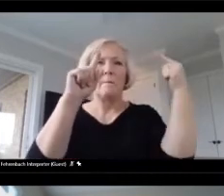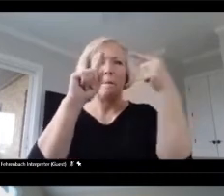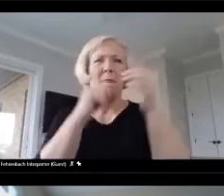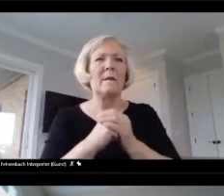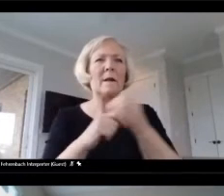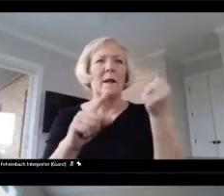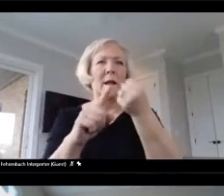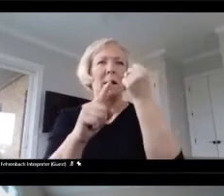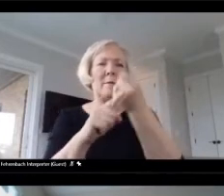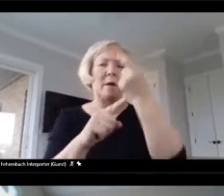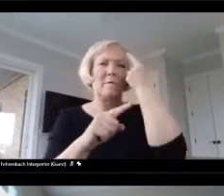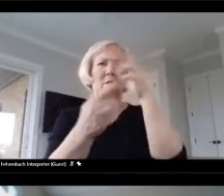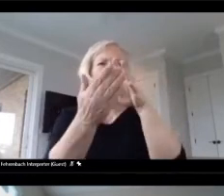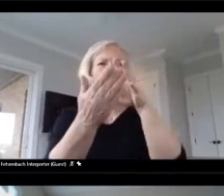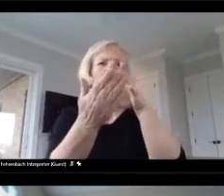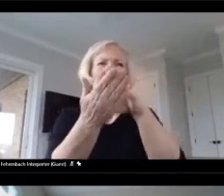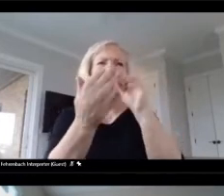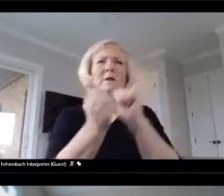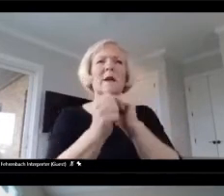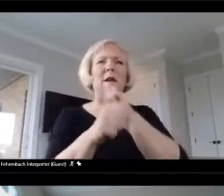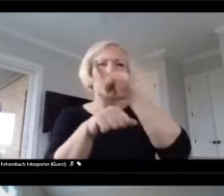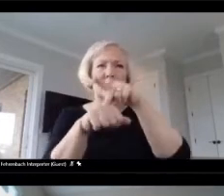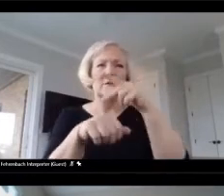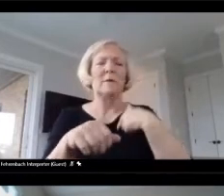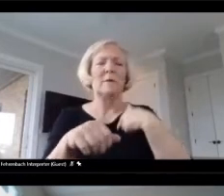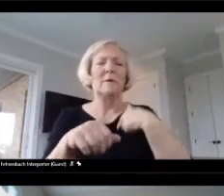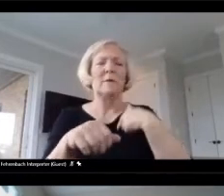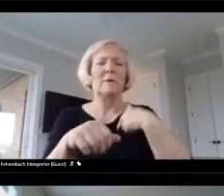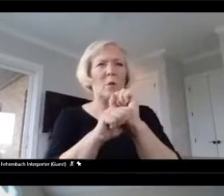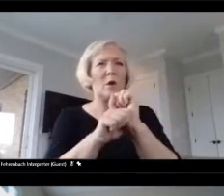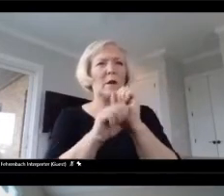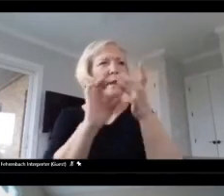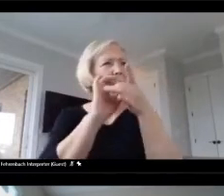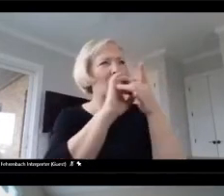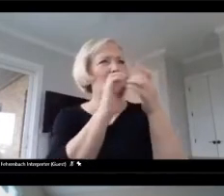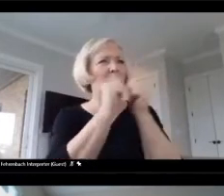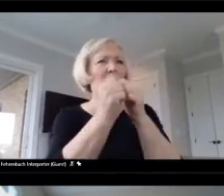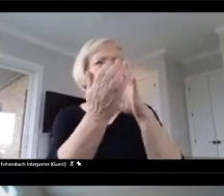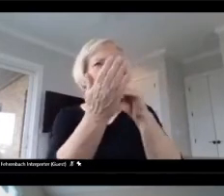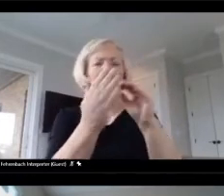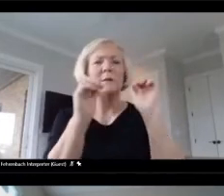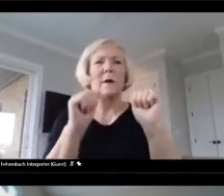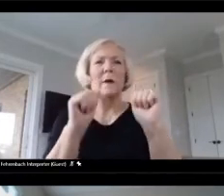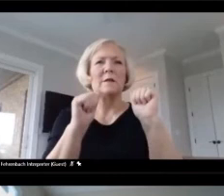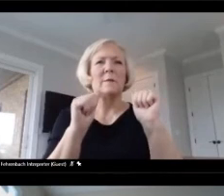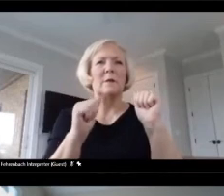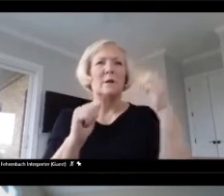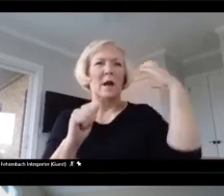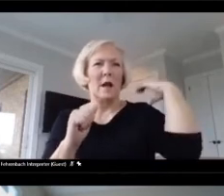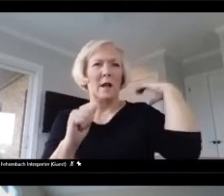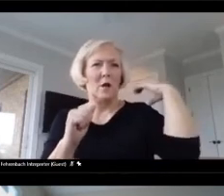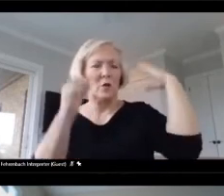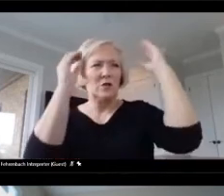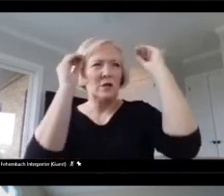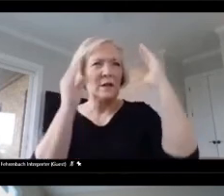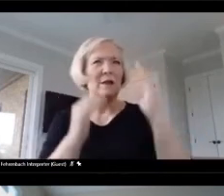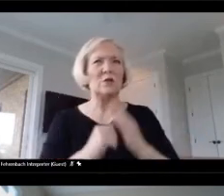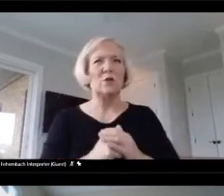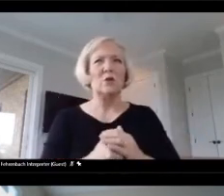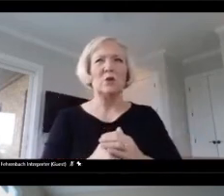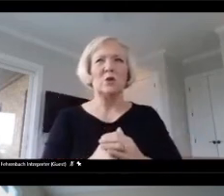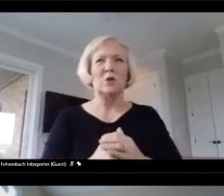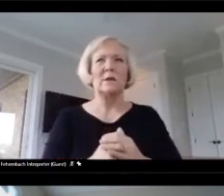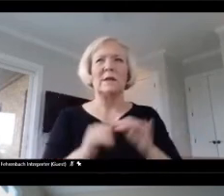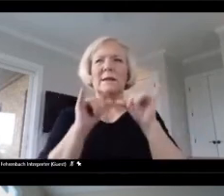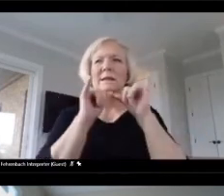as a principal, I work as closely with students as I can by coaching teachers and staying